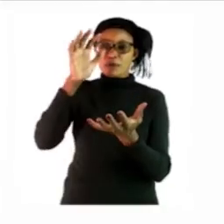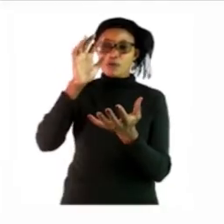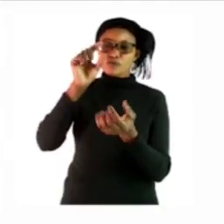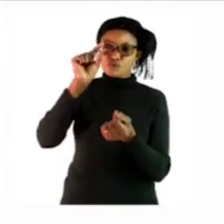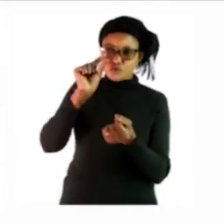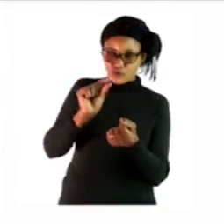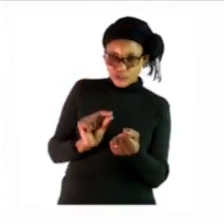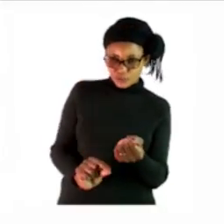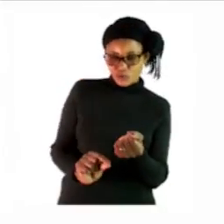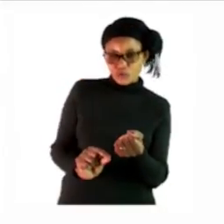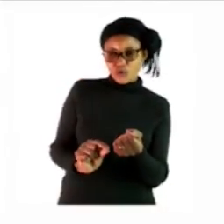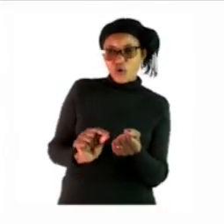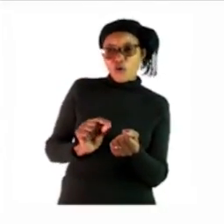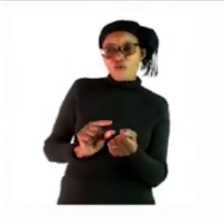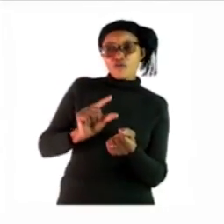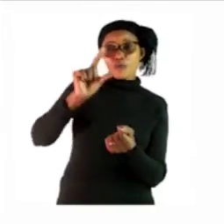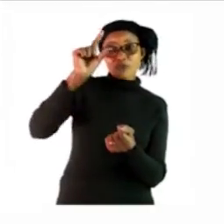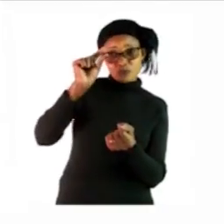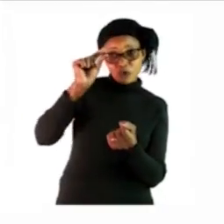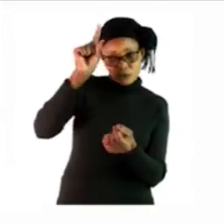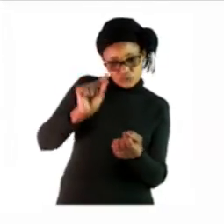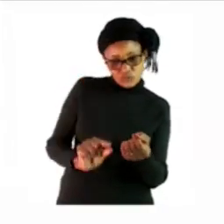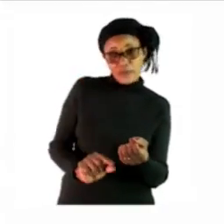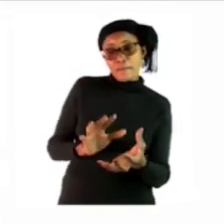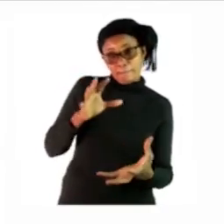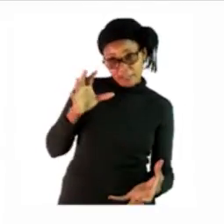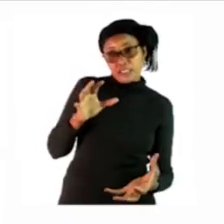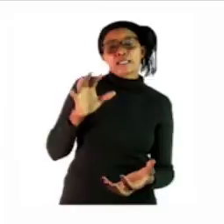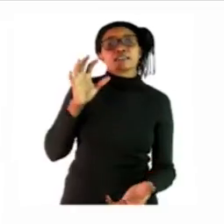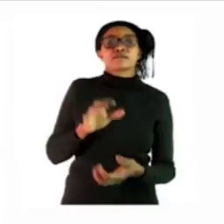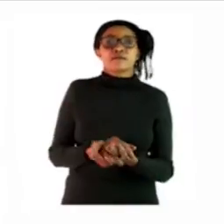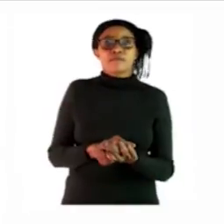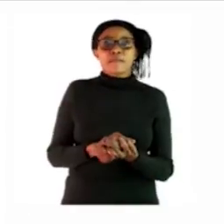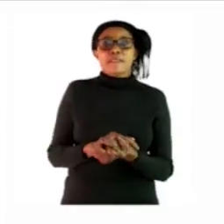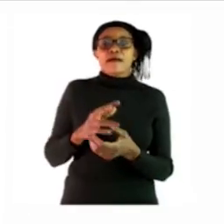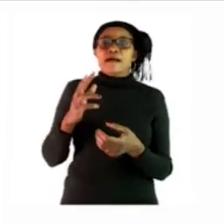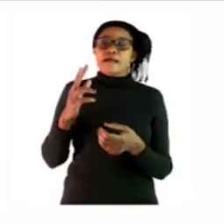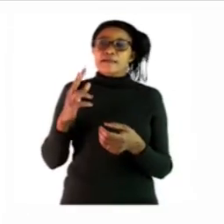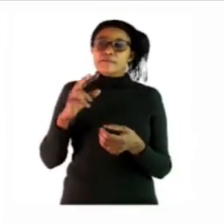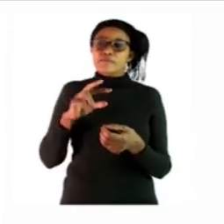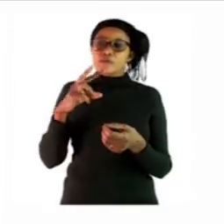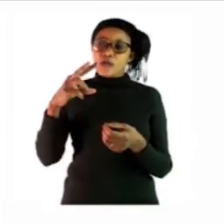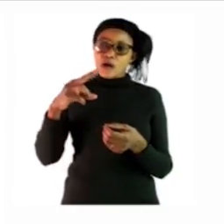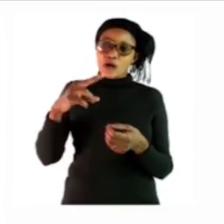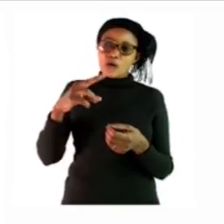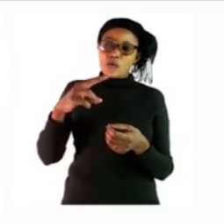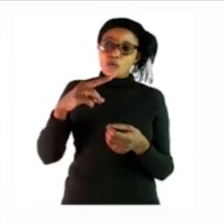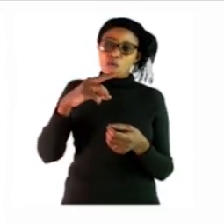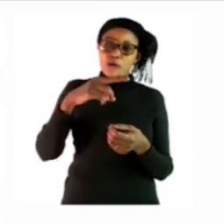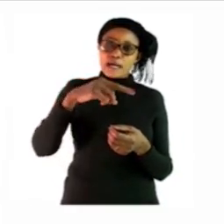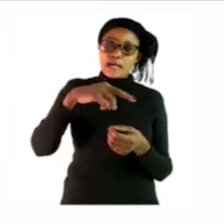smallest to the biggest so let's see cut and paste the pictures in order them